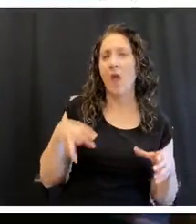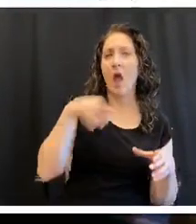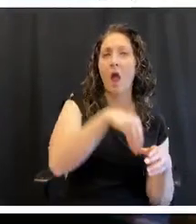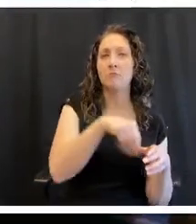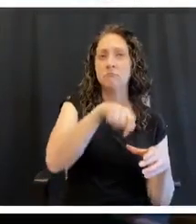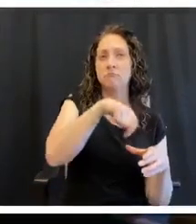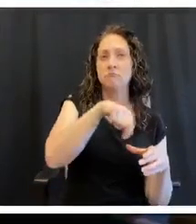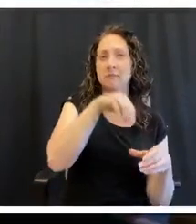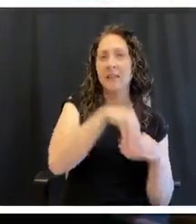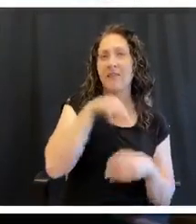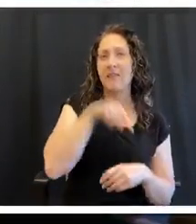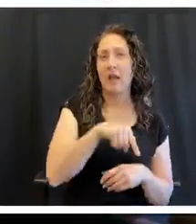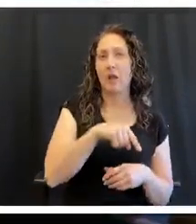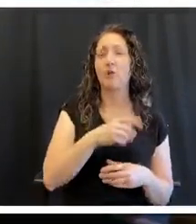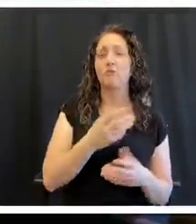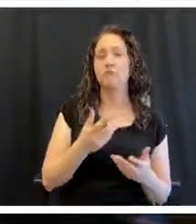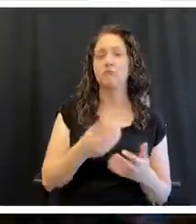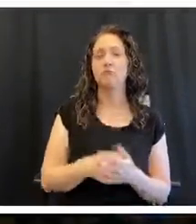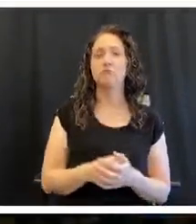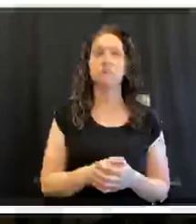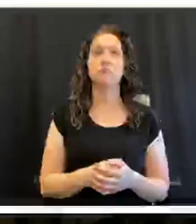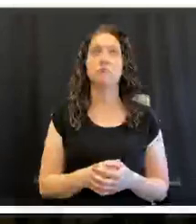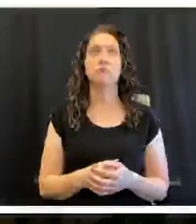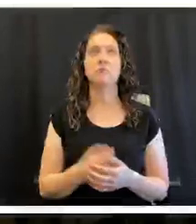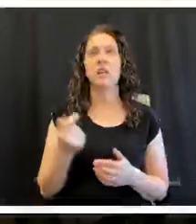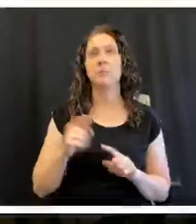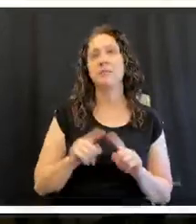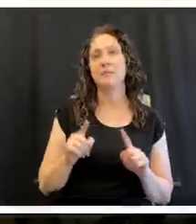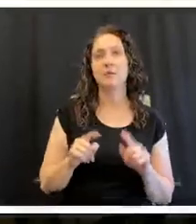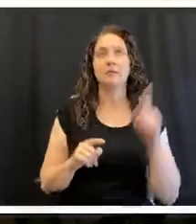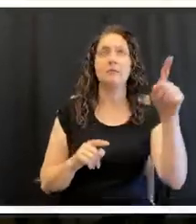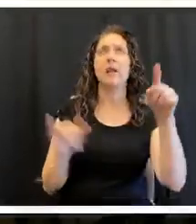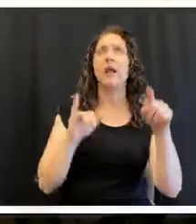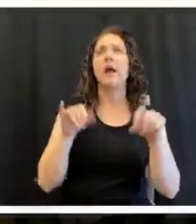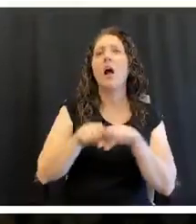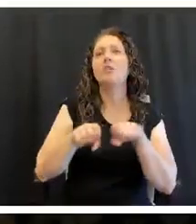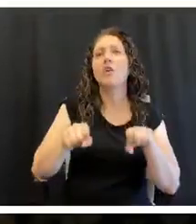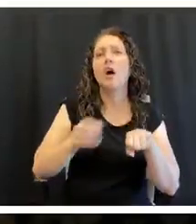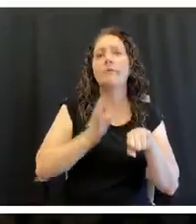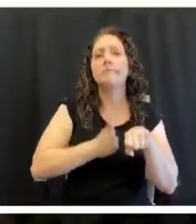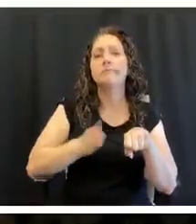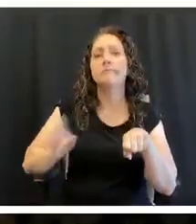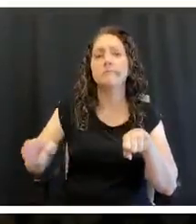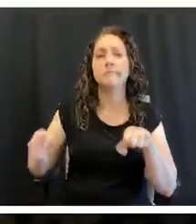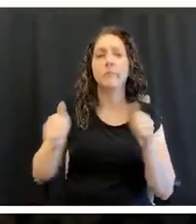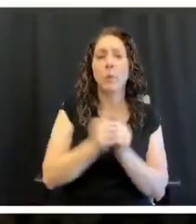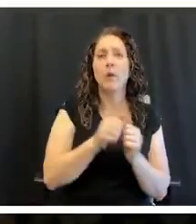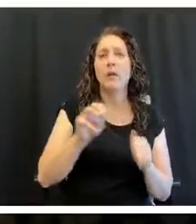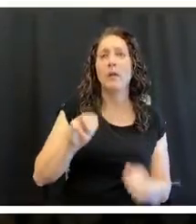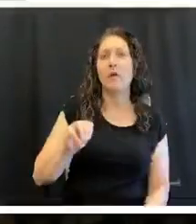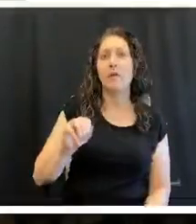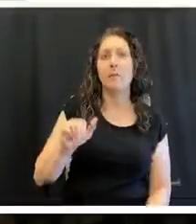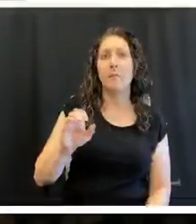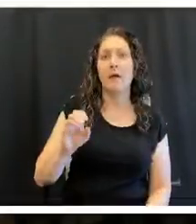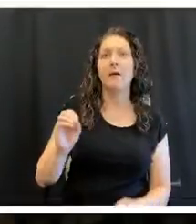Uh, yeah. With, like, wieners chopped into it or something like that. That's what my kids want, you know.